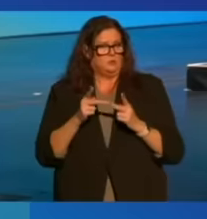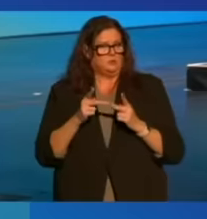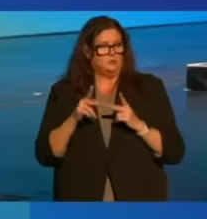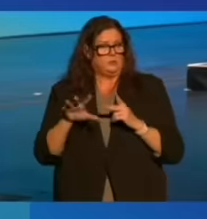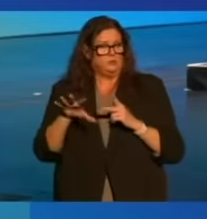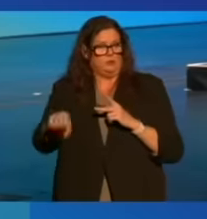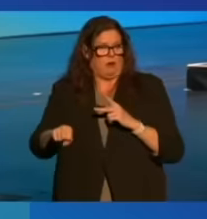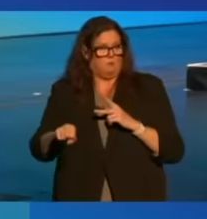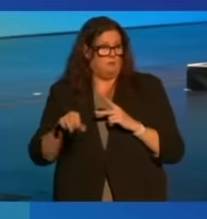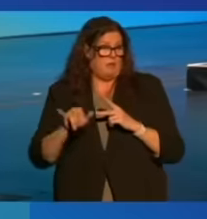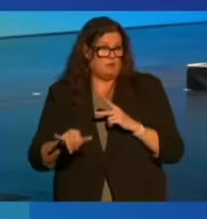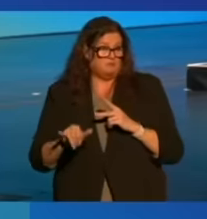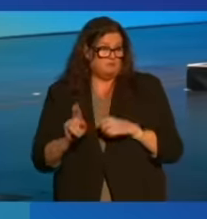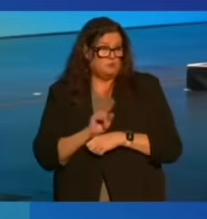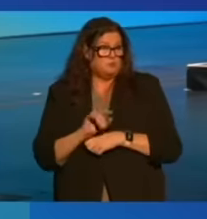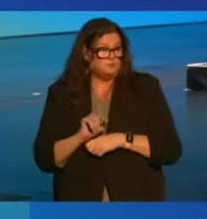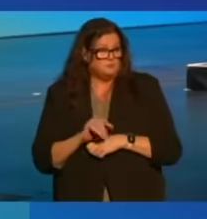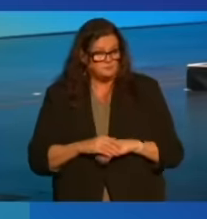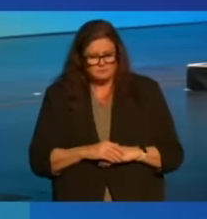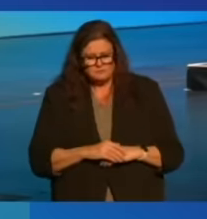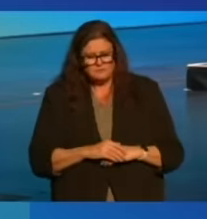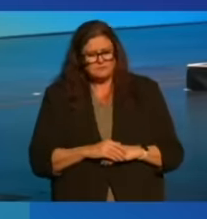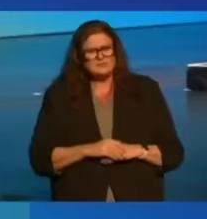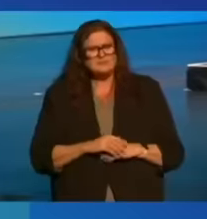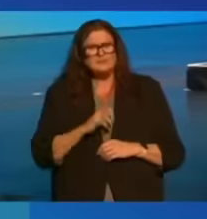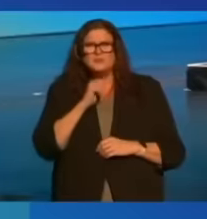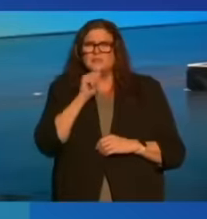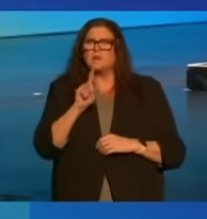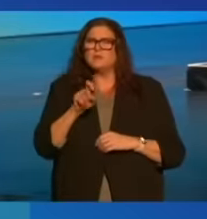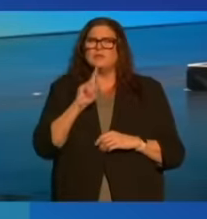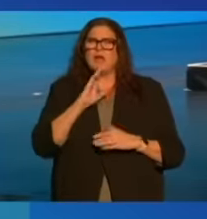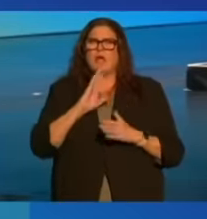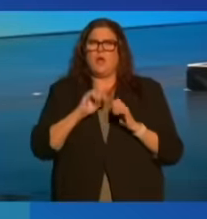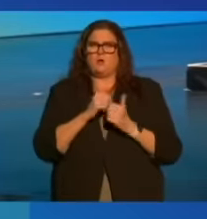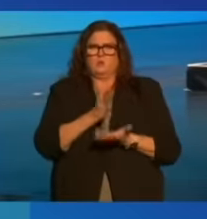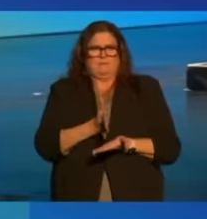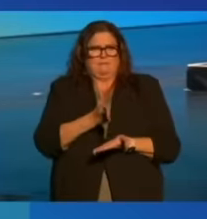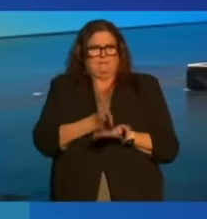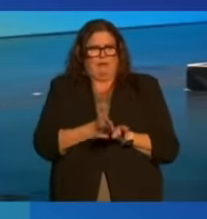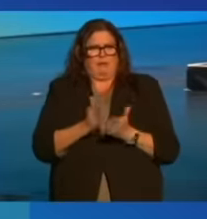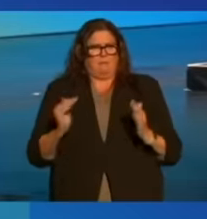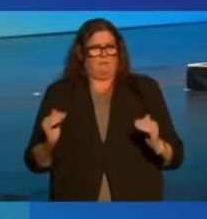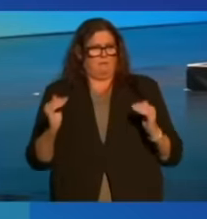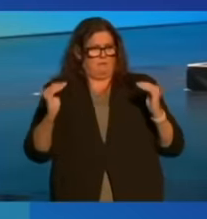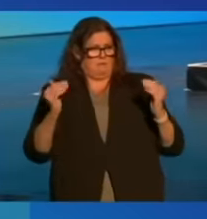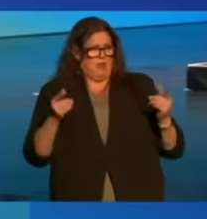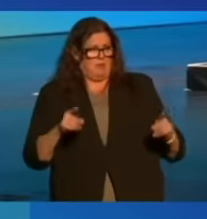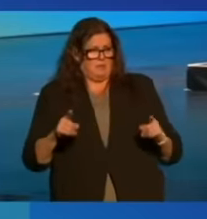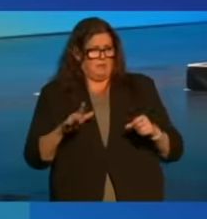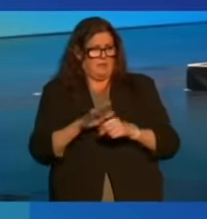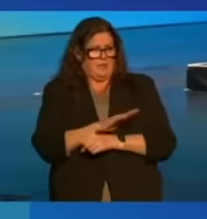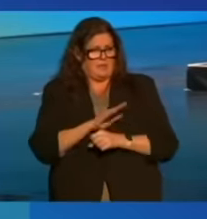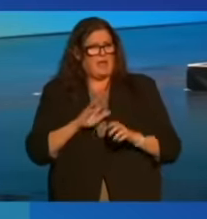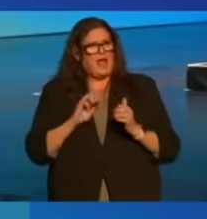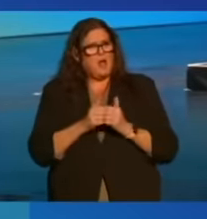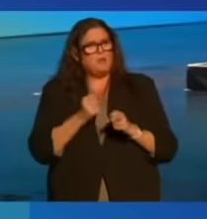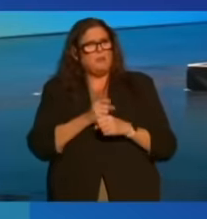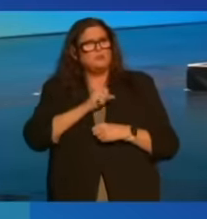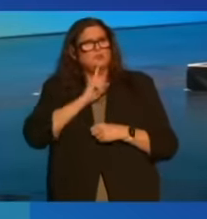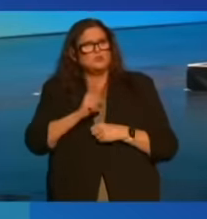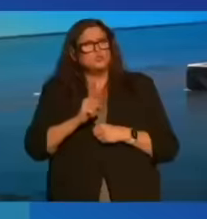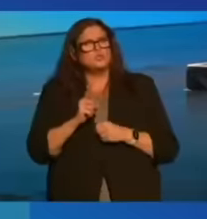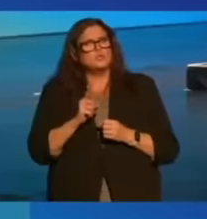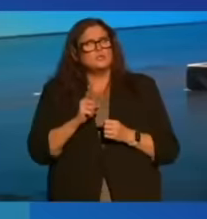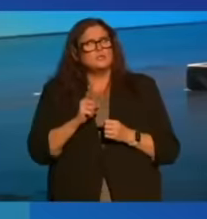to seize them. So, the question isn't how to stop these advances from happening completely. It's how to make sure